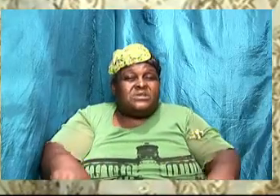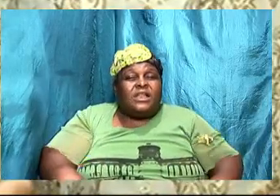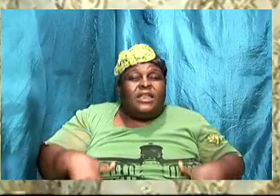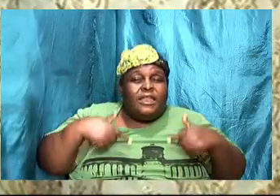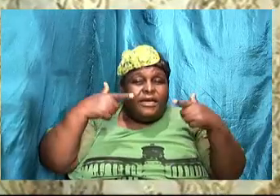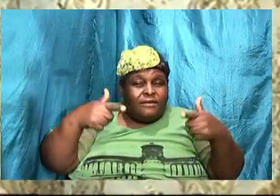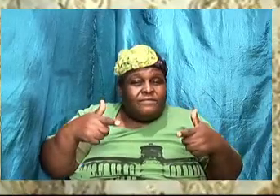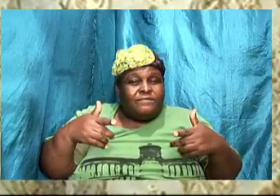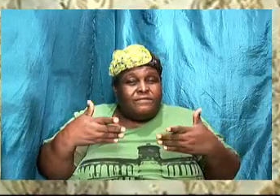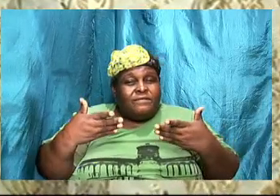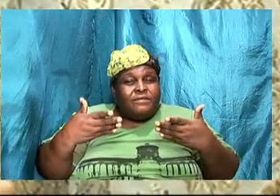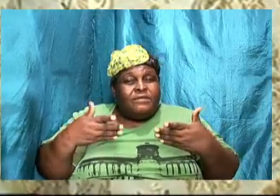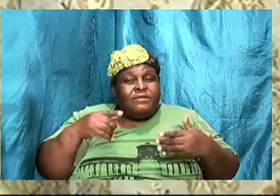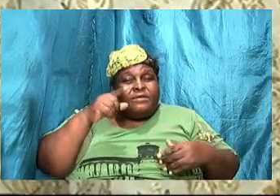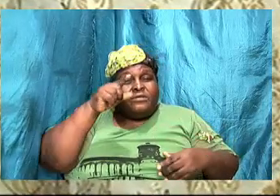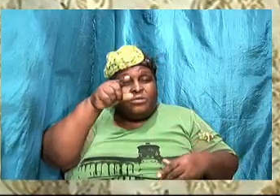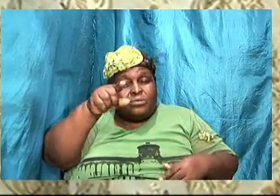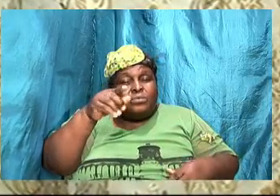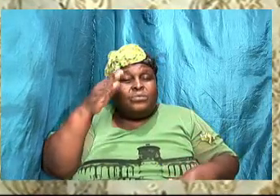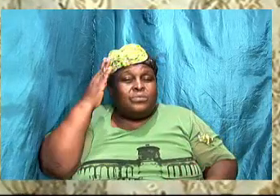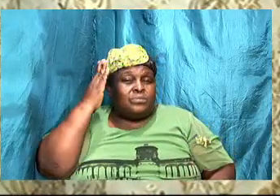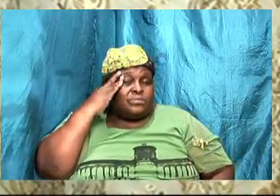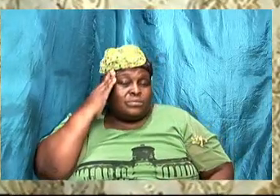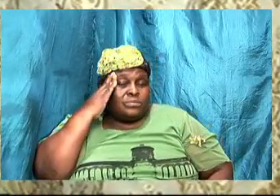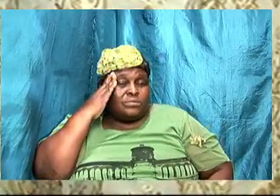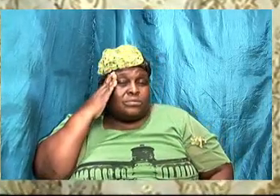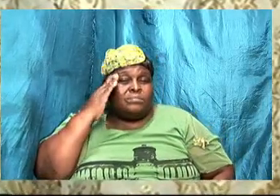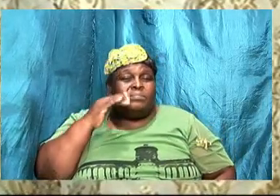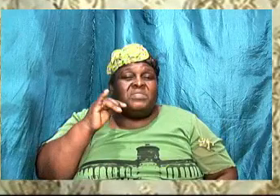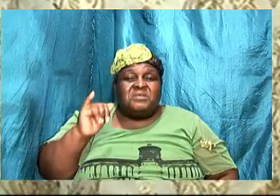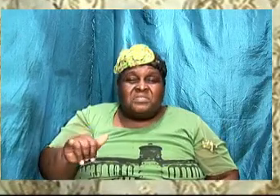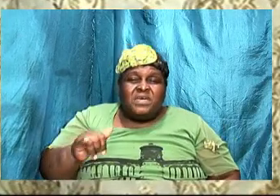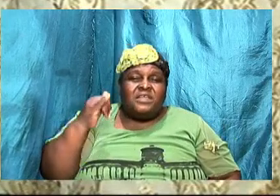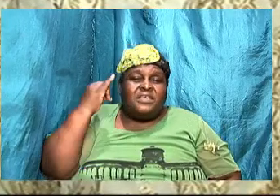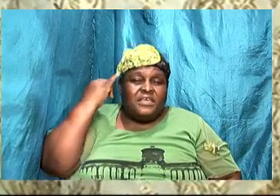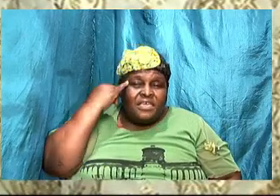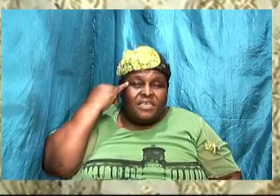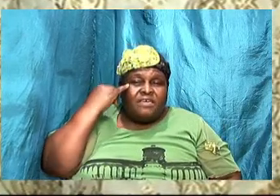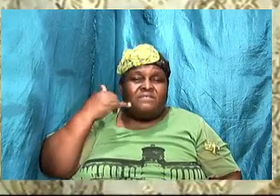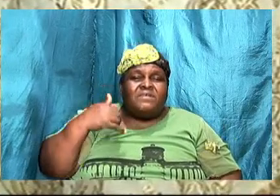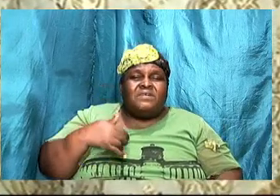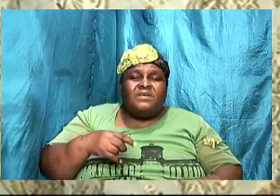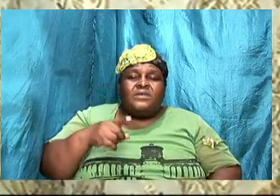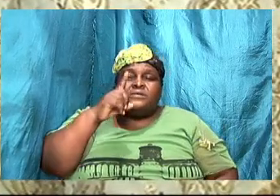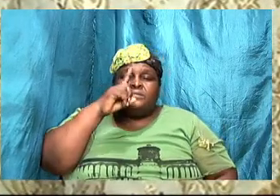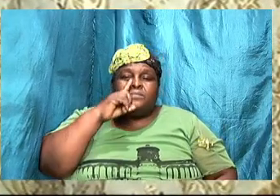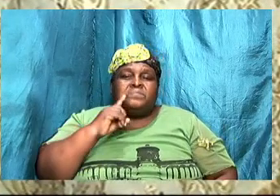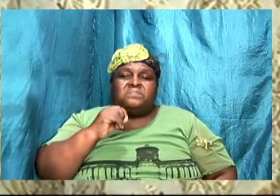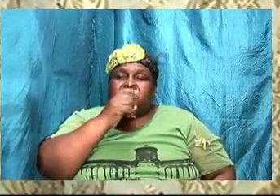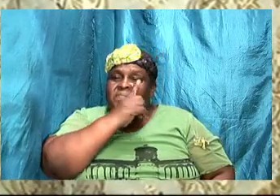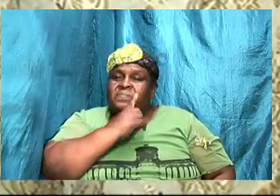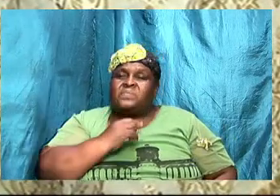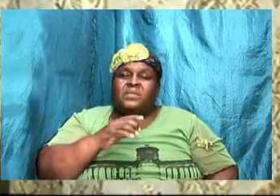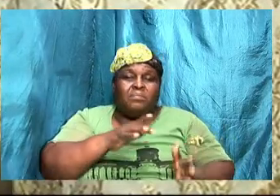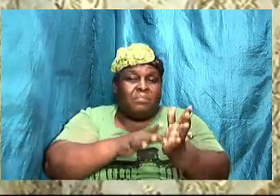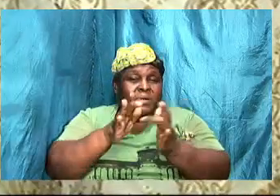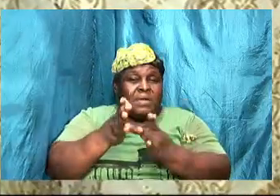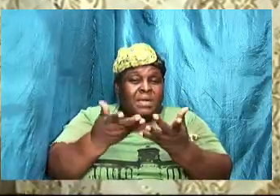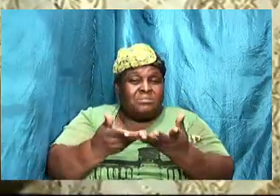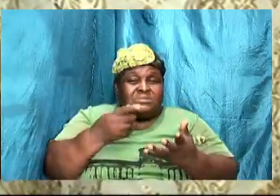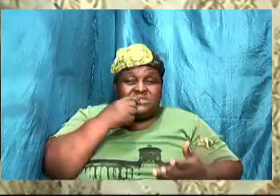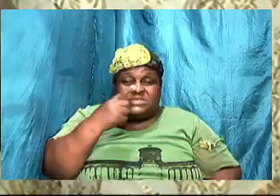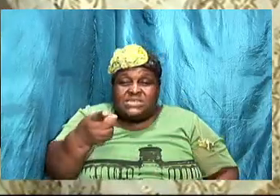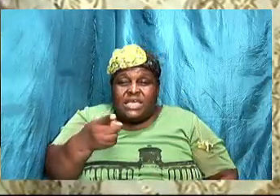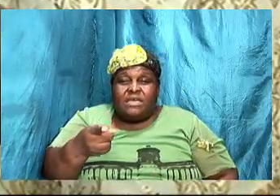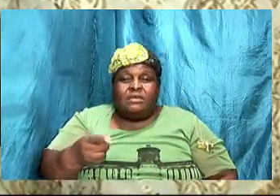just look at the person life and you know that if they are single because the Bible says the Bible says